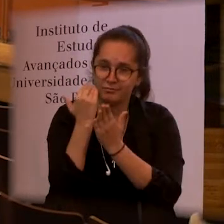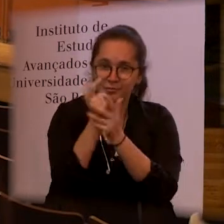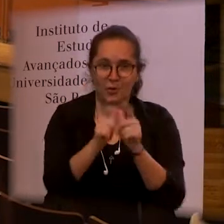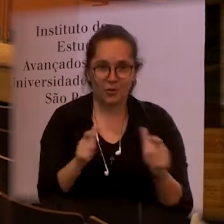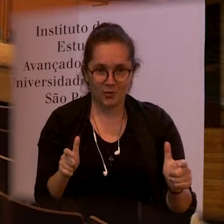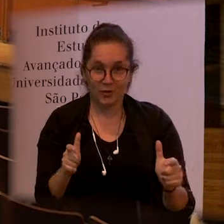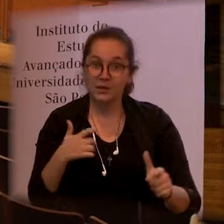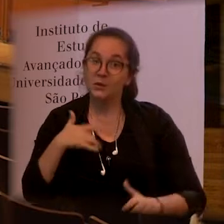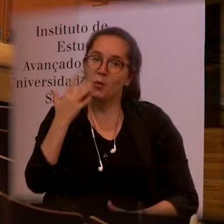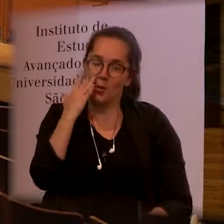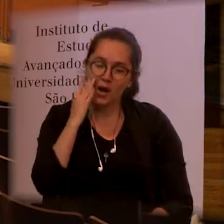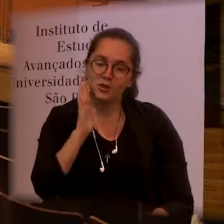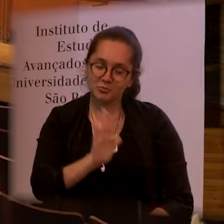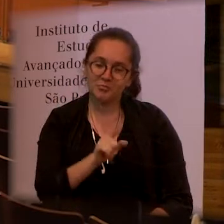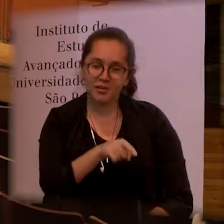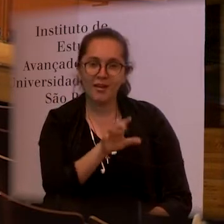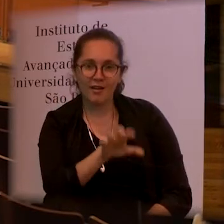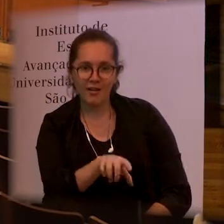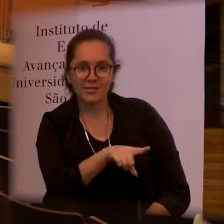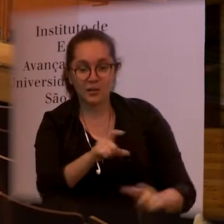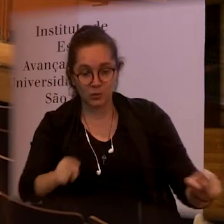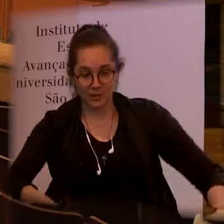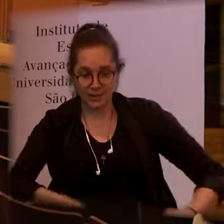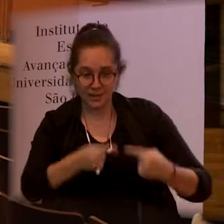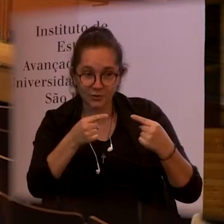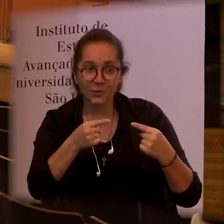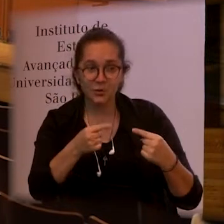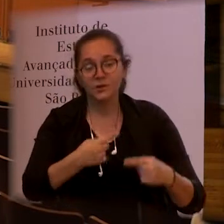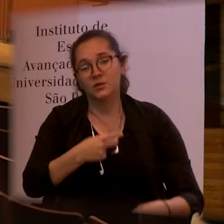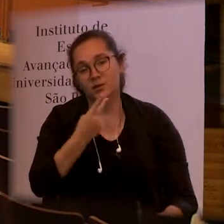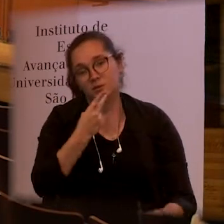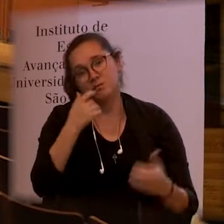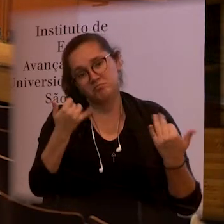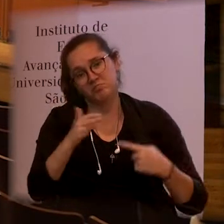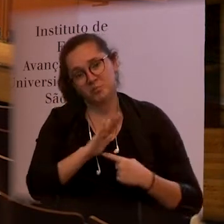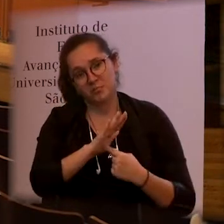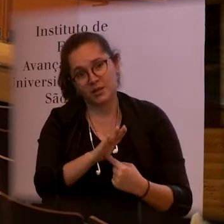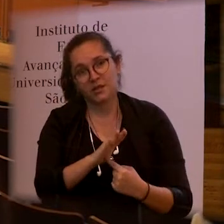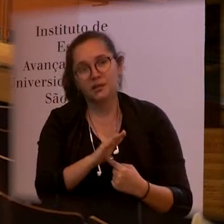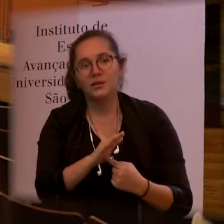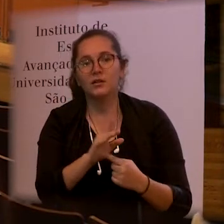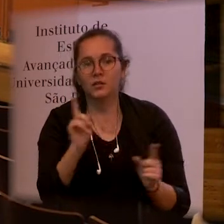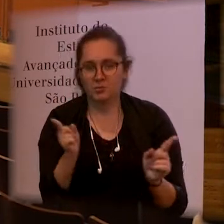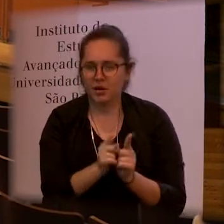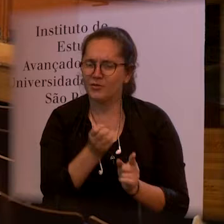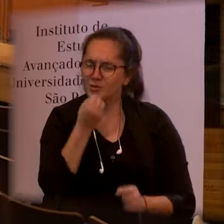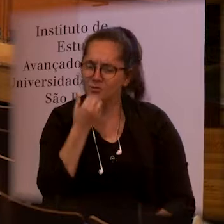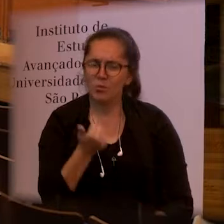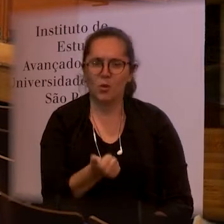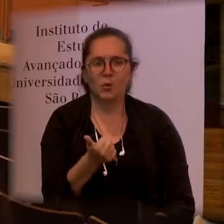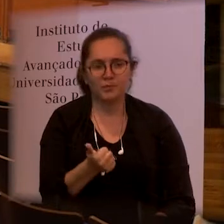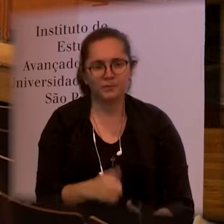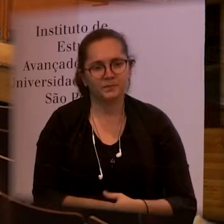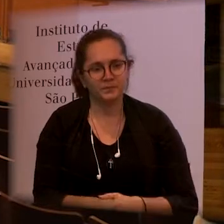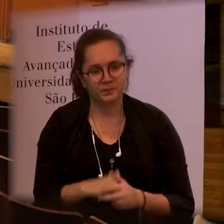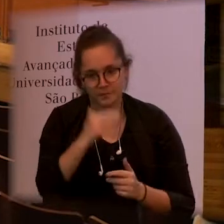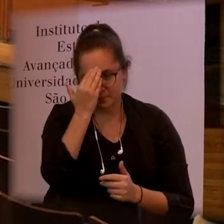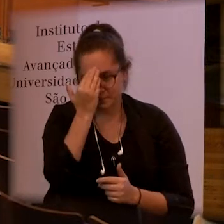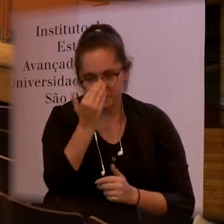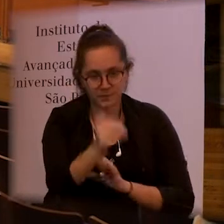so I think that this is the challenges that poses to us how can we do this